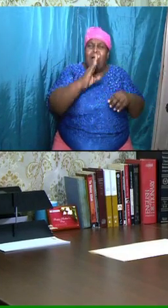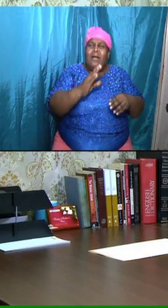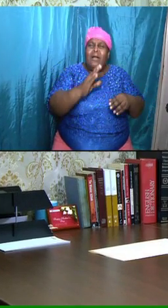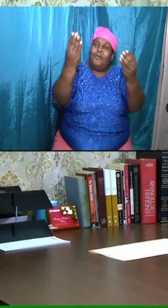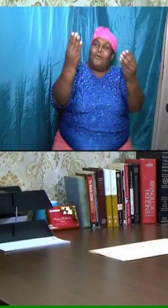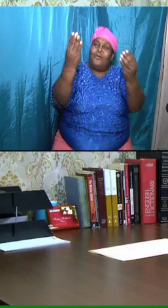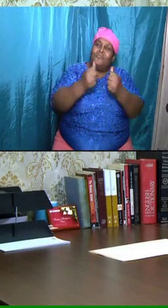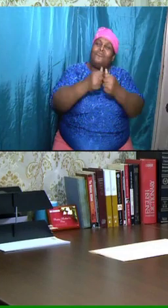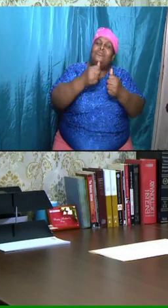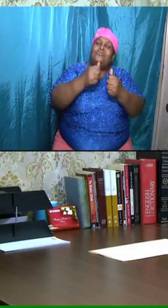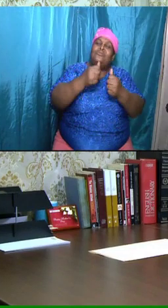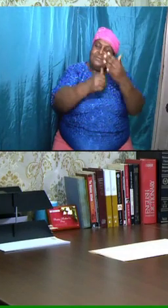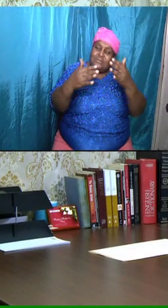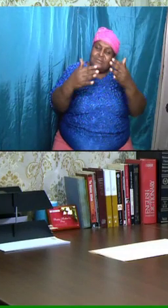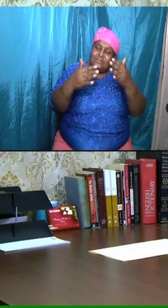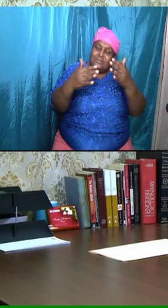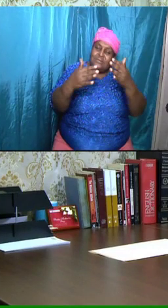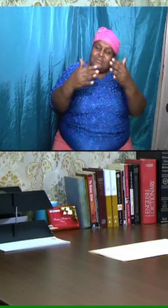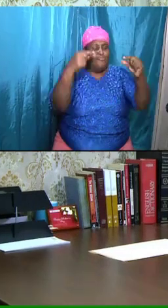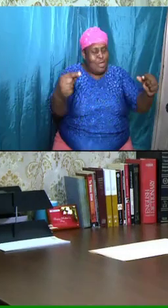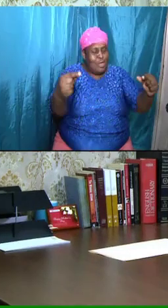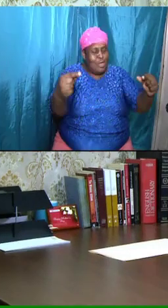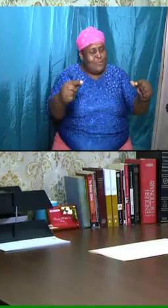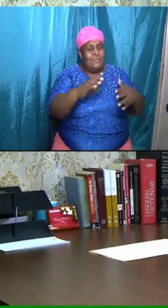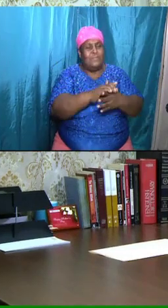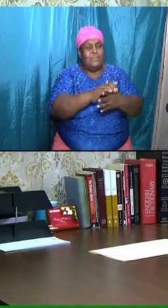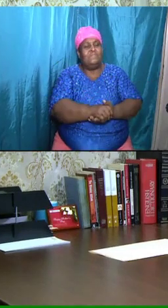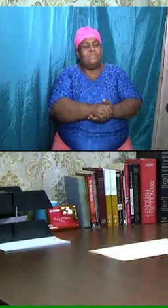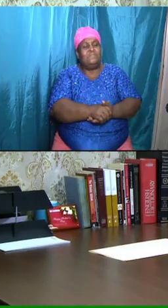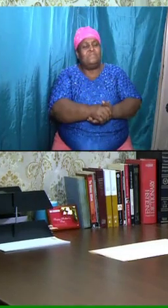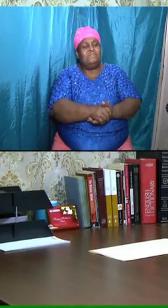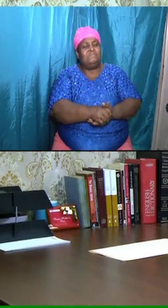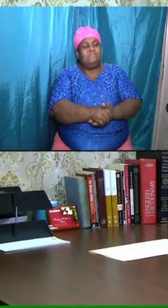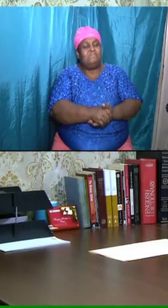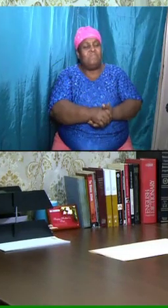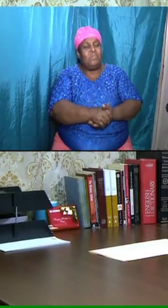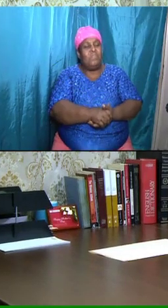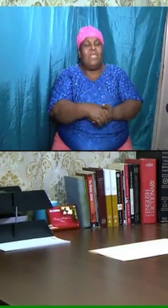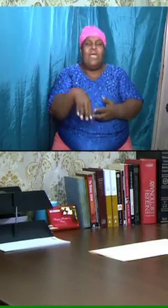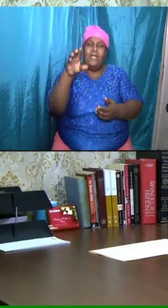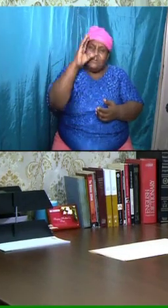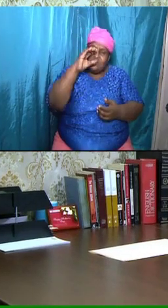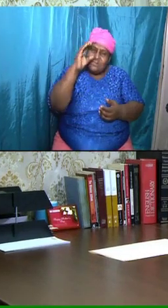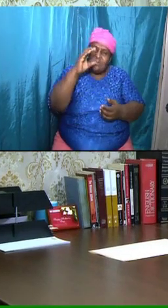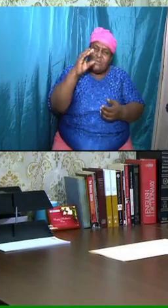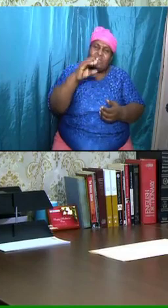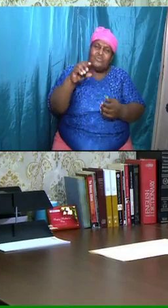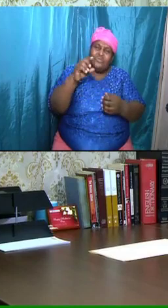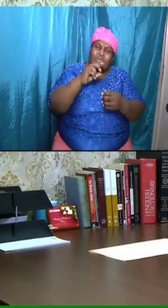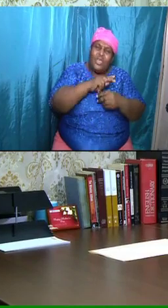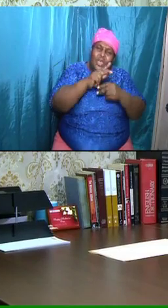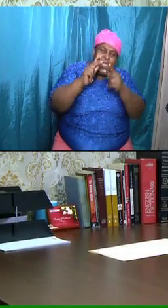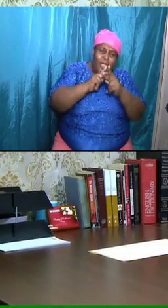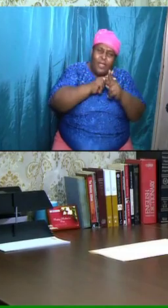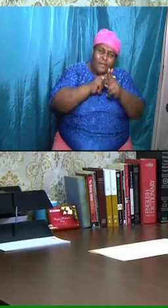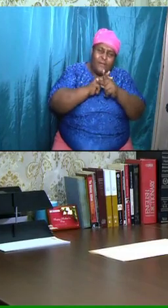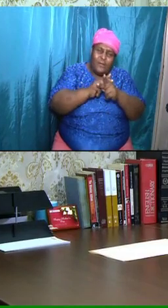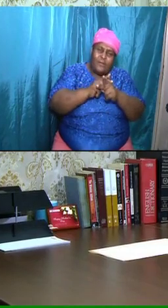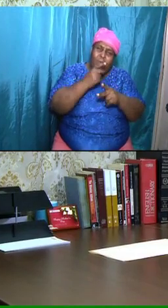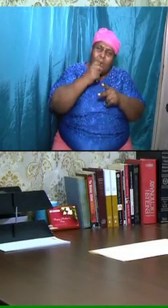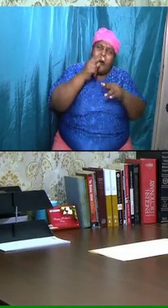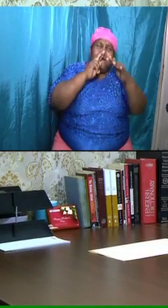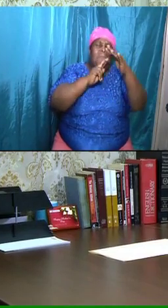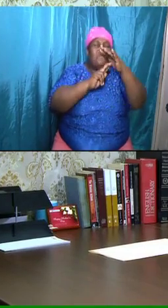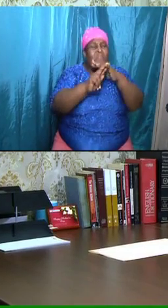And so of which salvation the prophets have inquired and searched diligently. Who prophesied of the